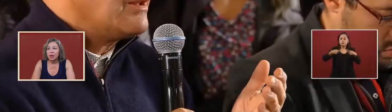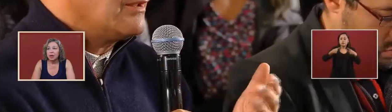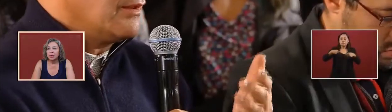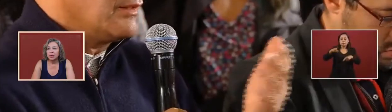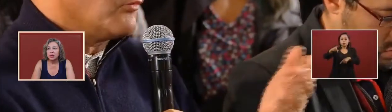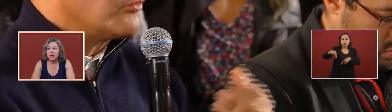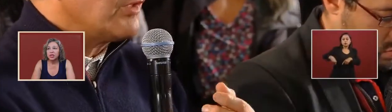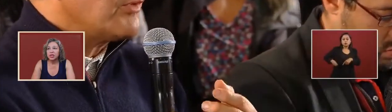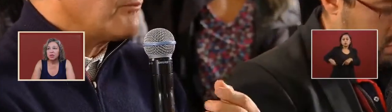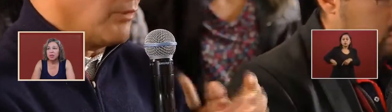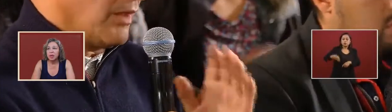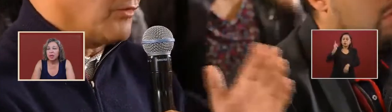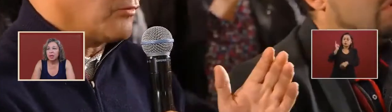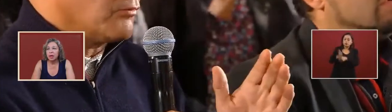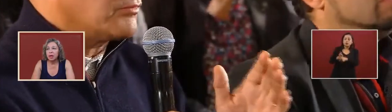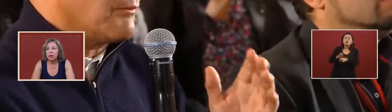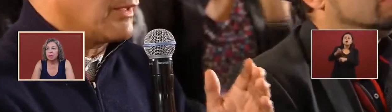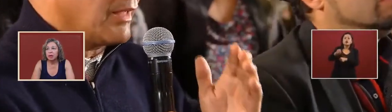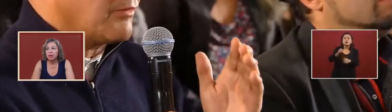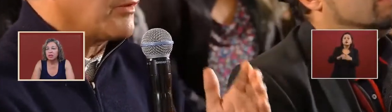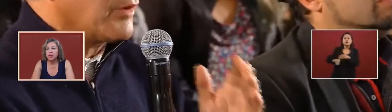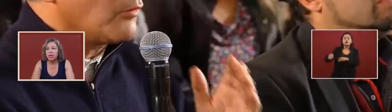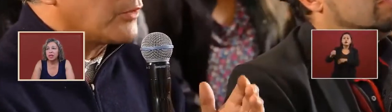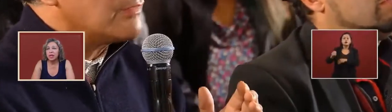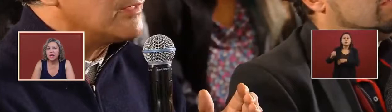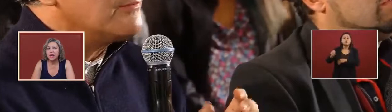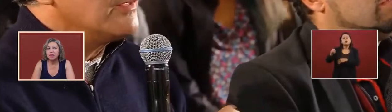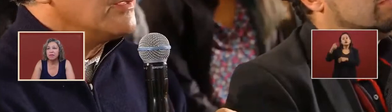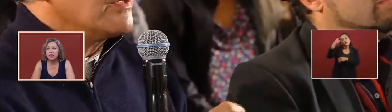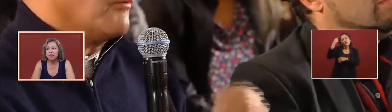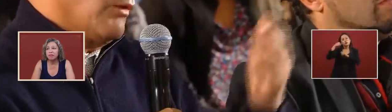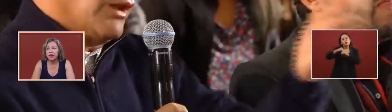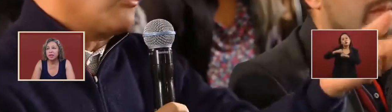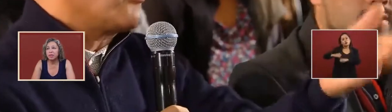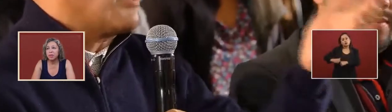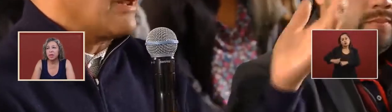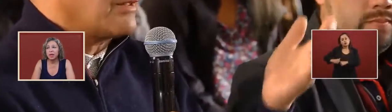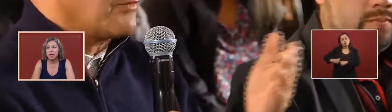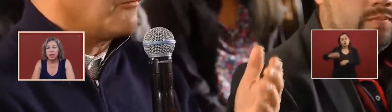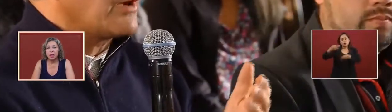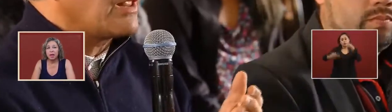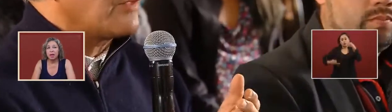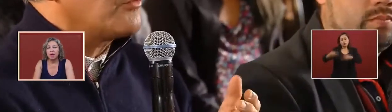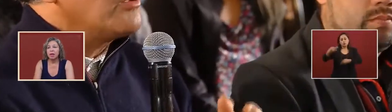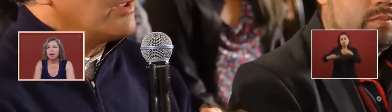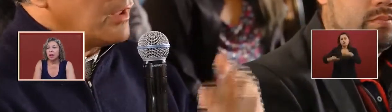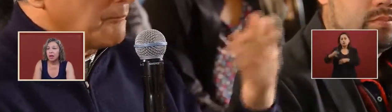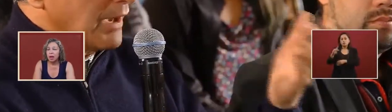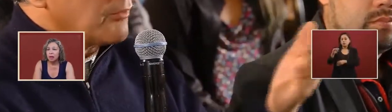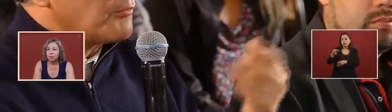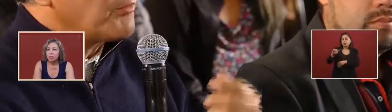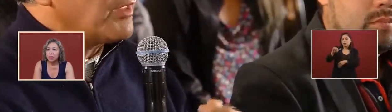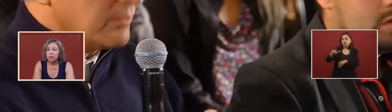so they should be uh they're saying that any that they find to be um